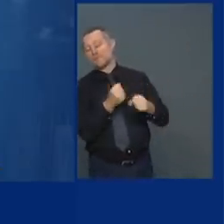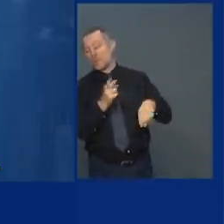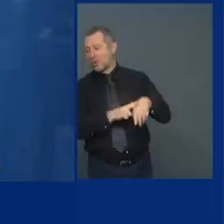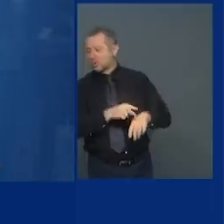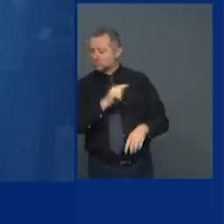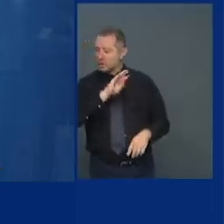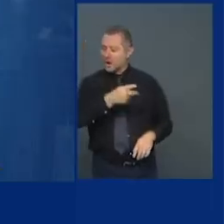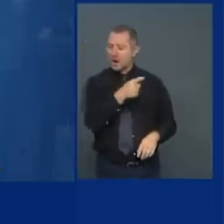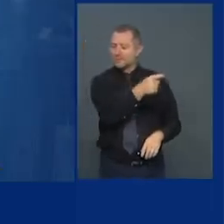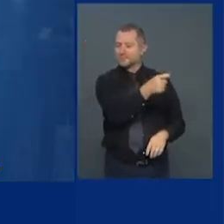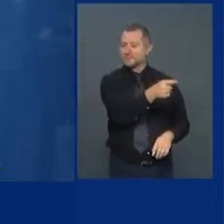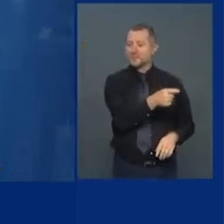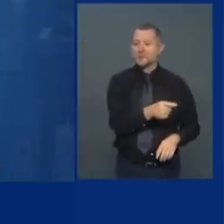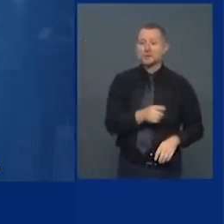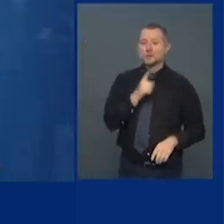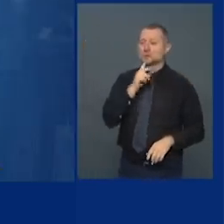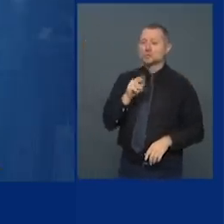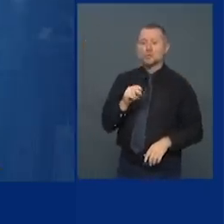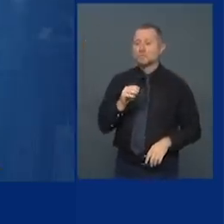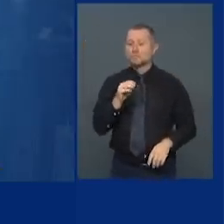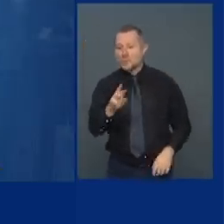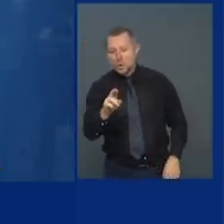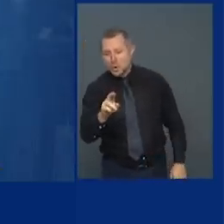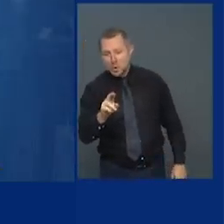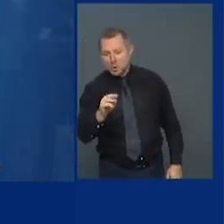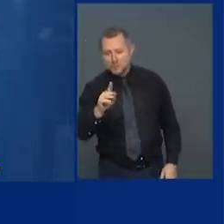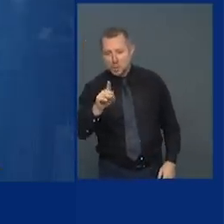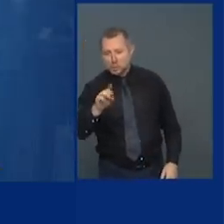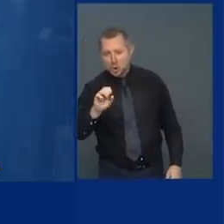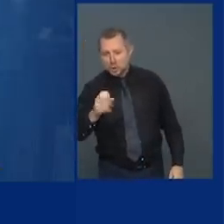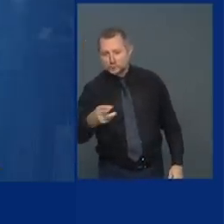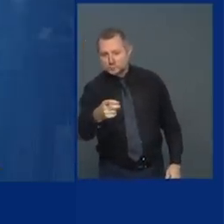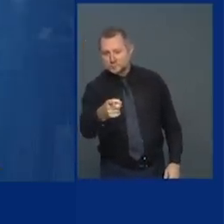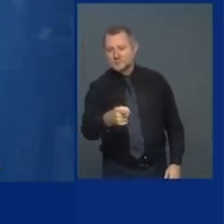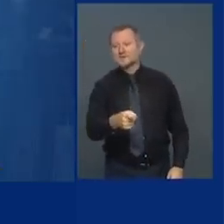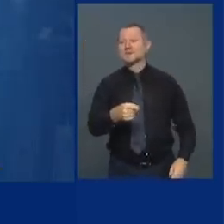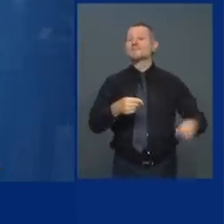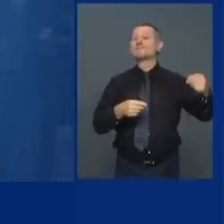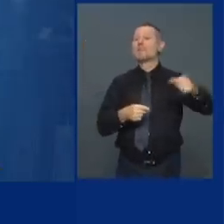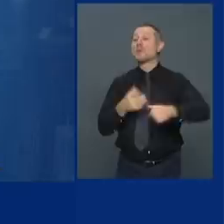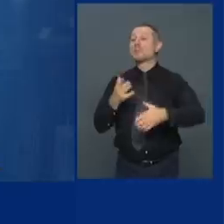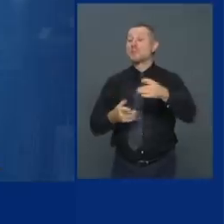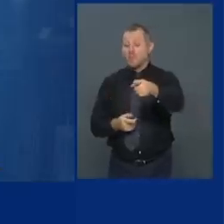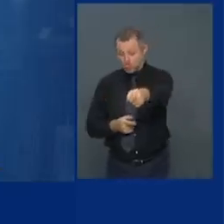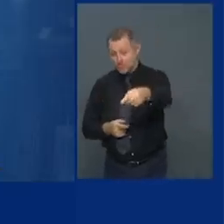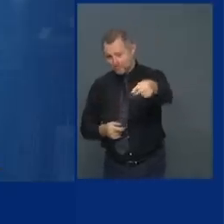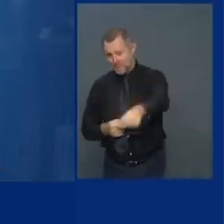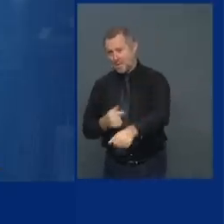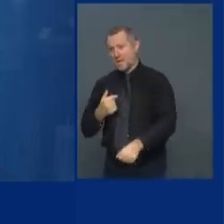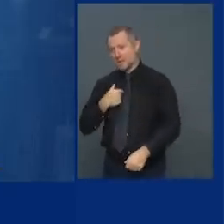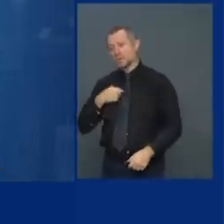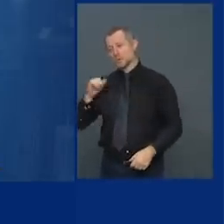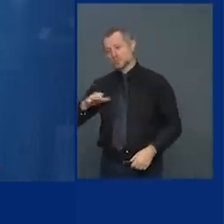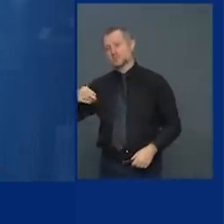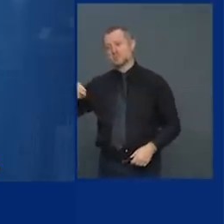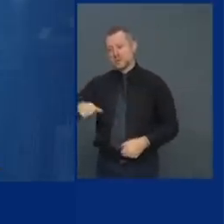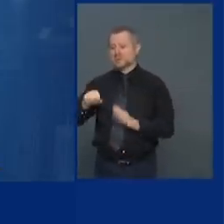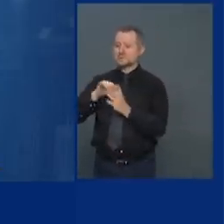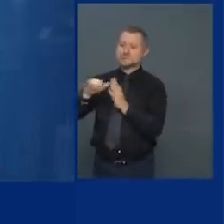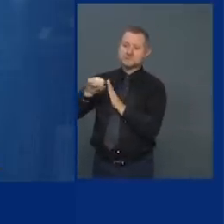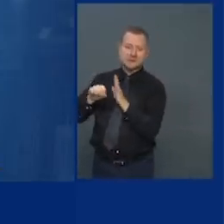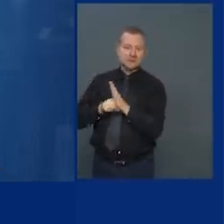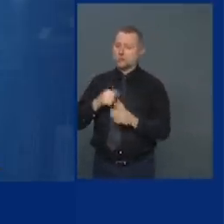no Mr. Murdoch Donald Trump pays or you could pay but New York City New York State is not going to pay